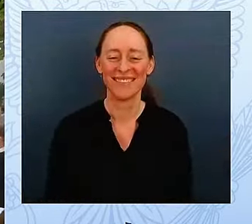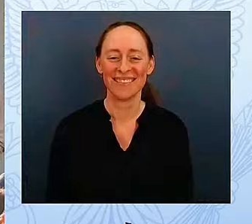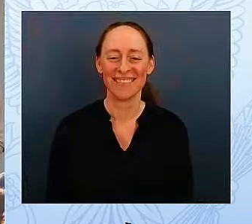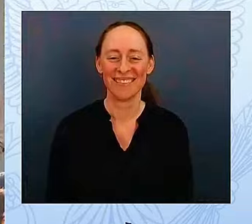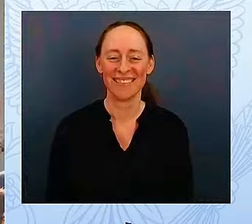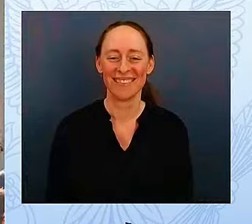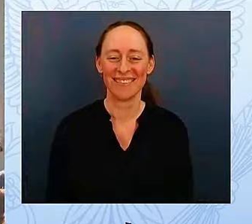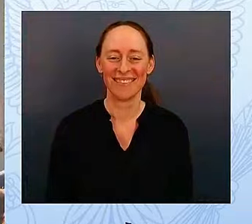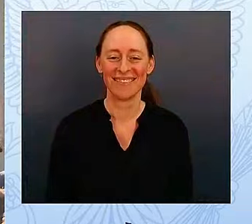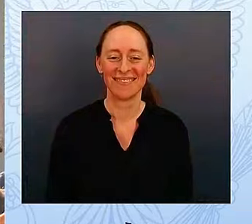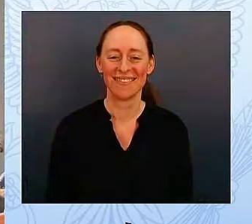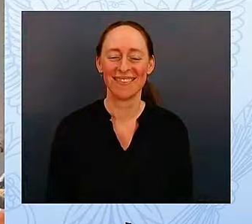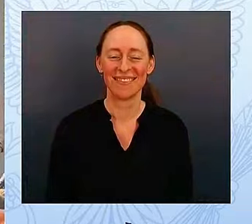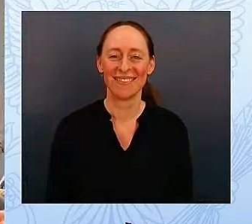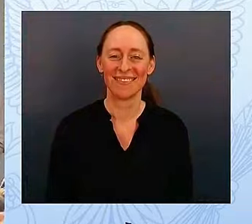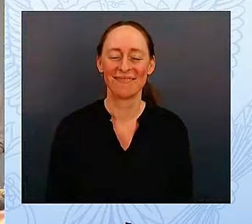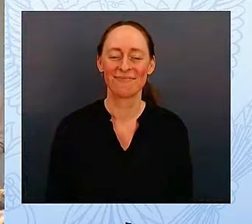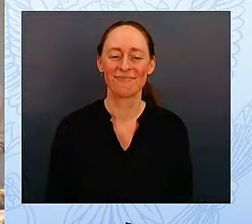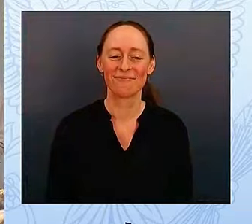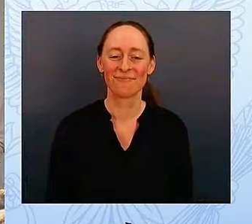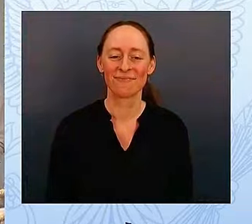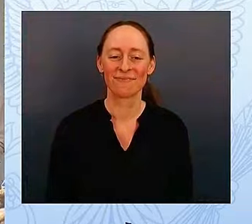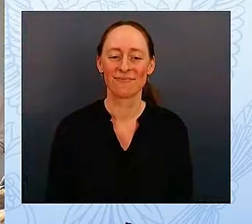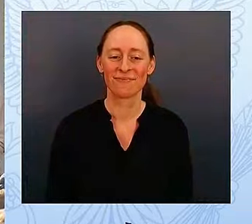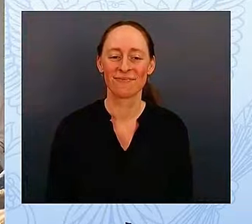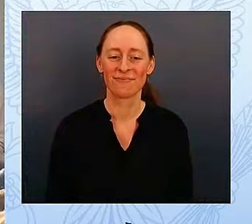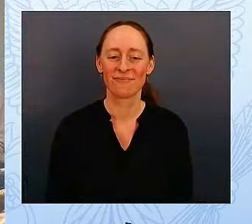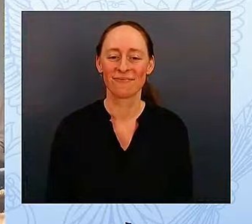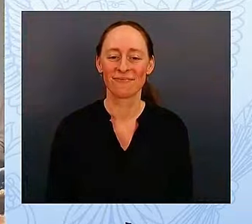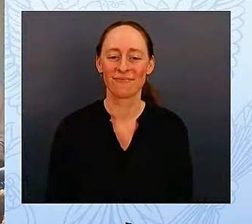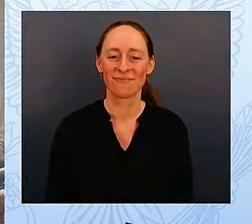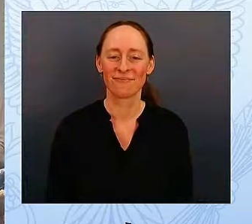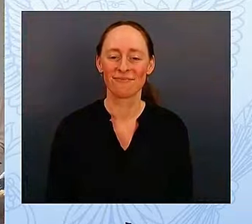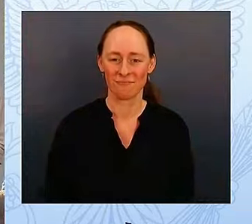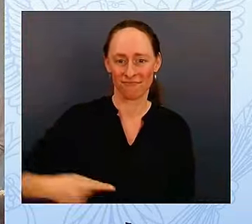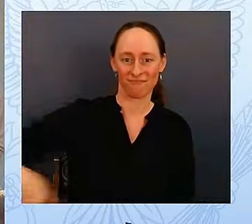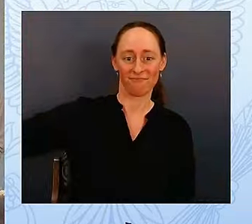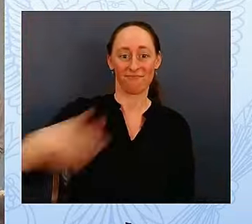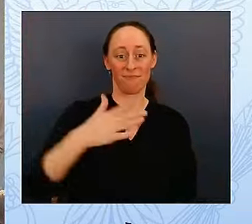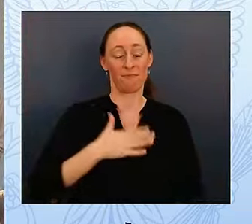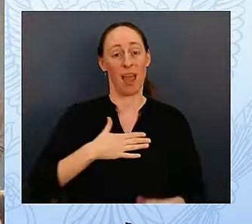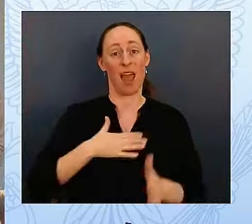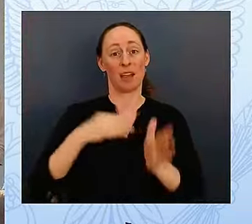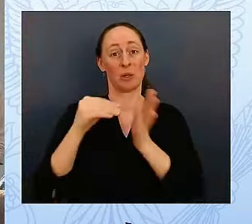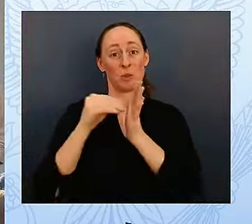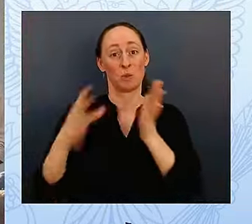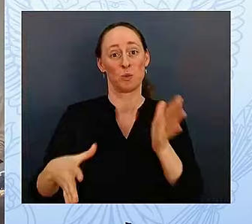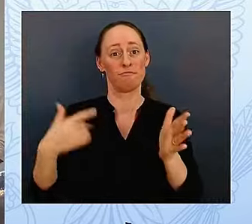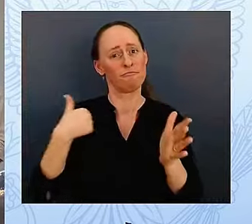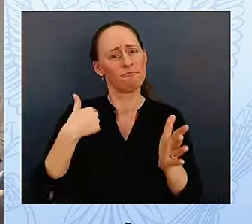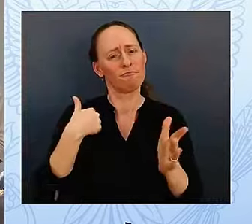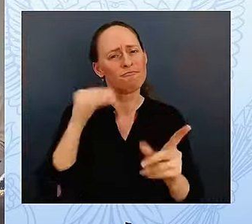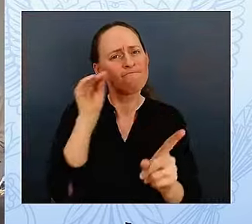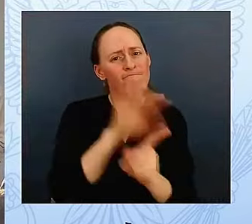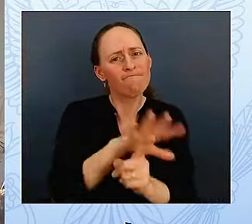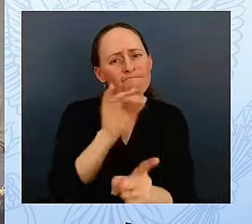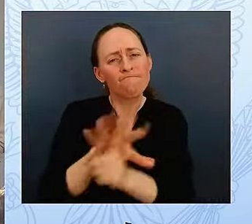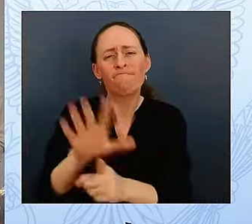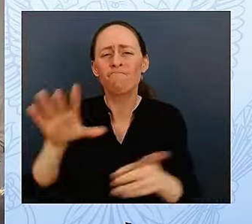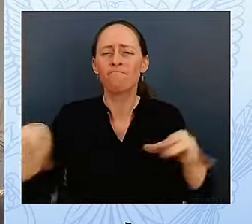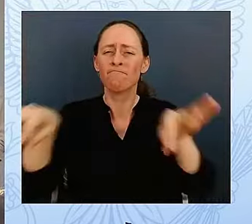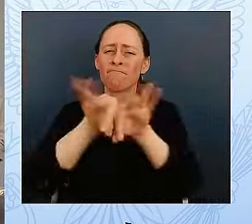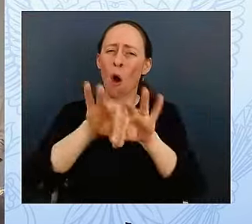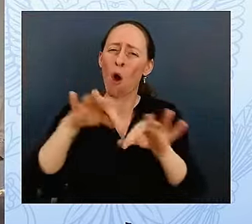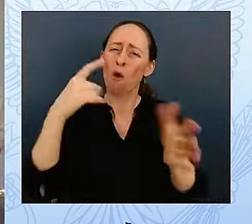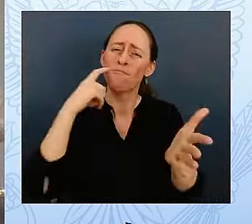I often talk to my students about the power of good storytelling because it can inspire and shape our world.